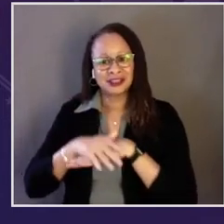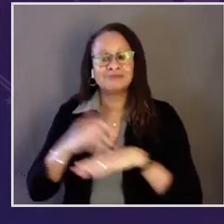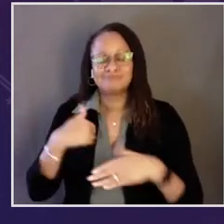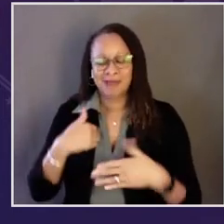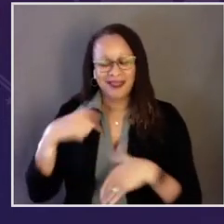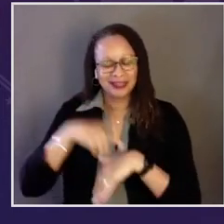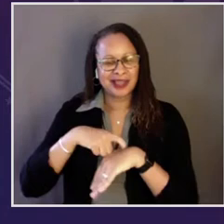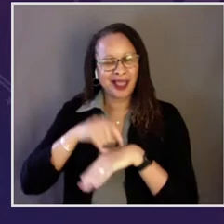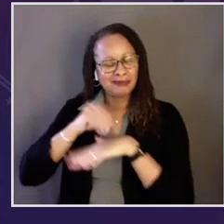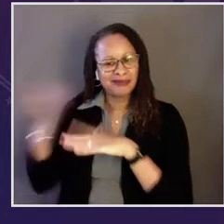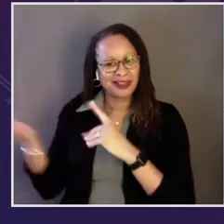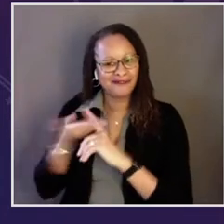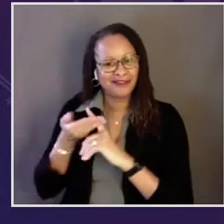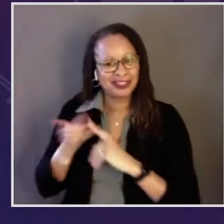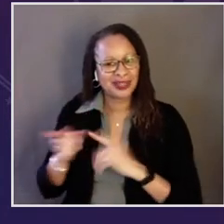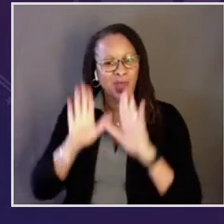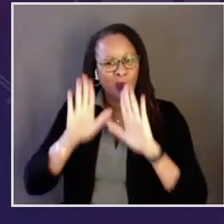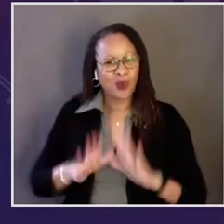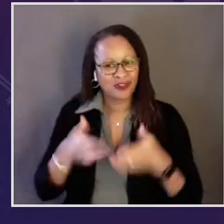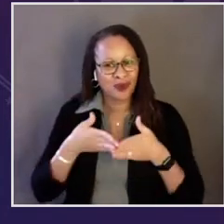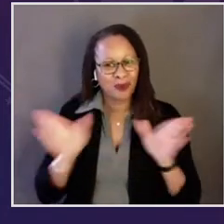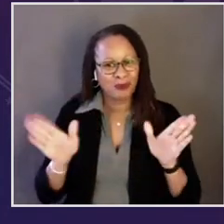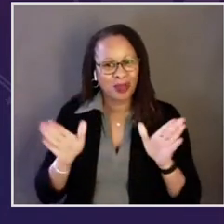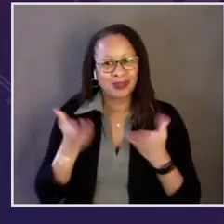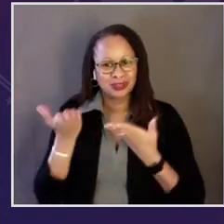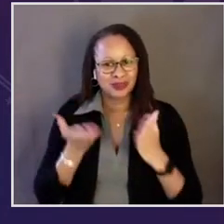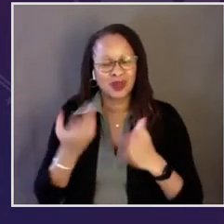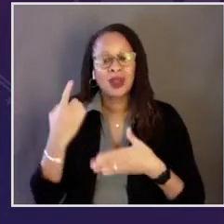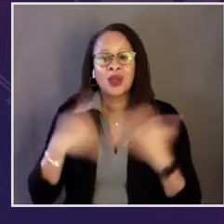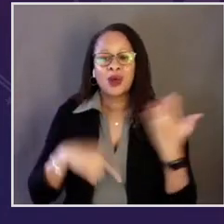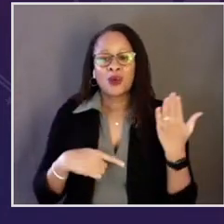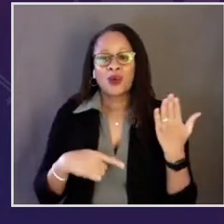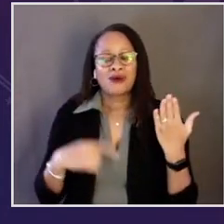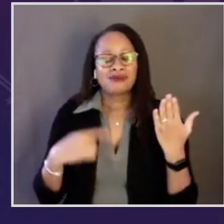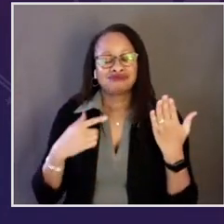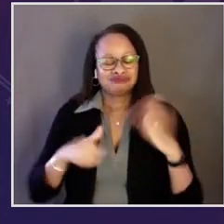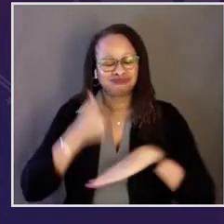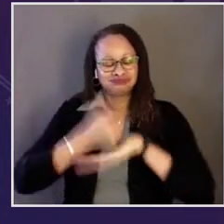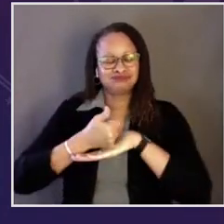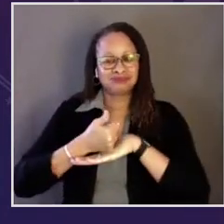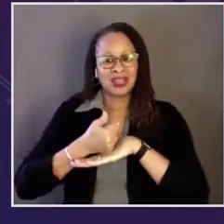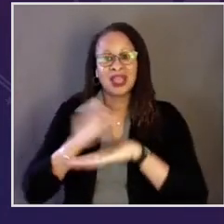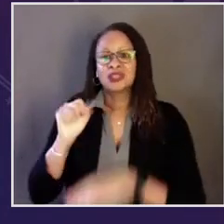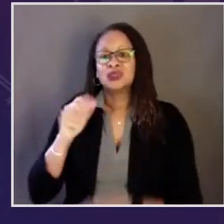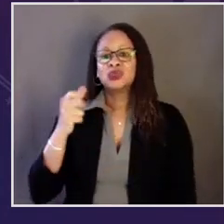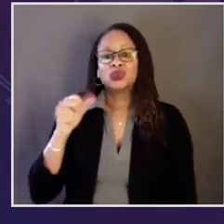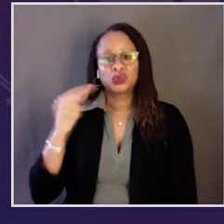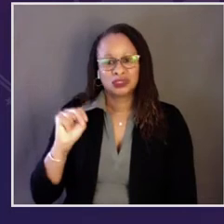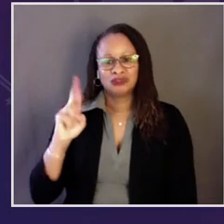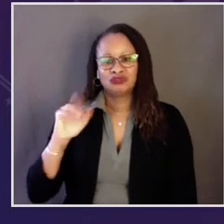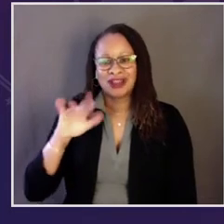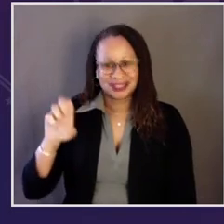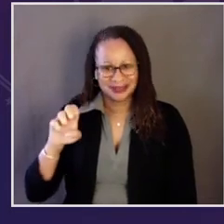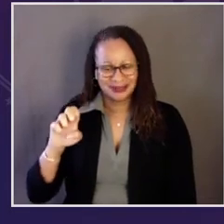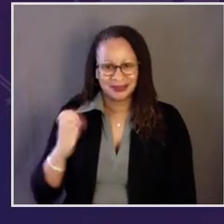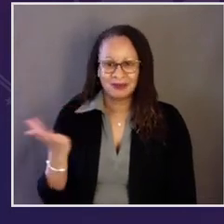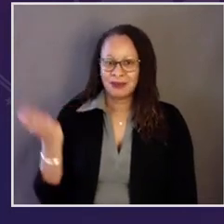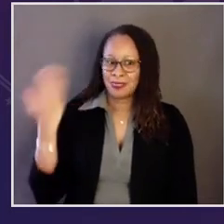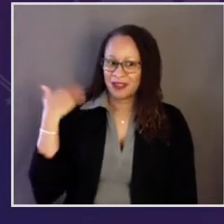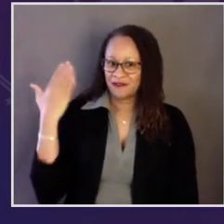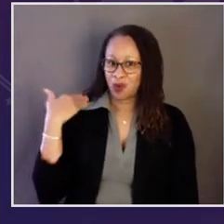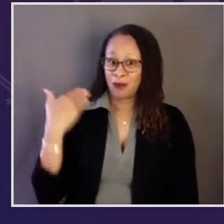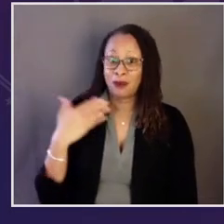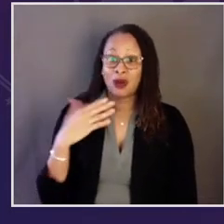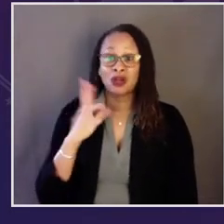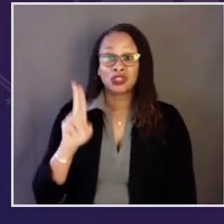Policy Council, I spent some time convincing this wonderful public servant, but I'm